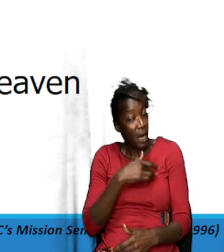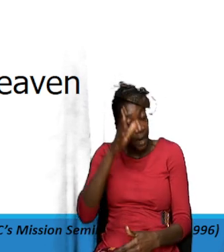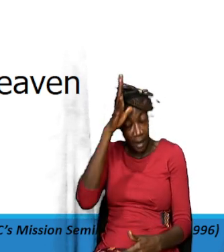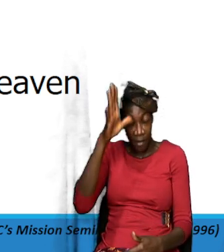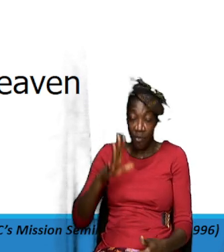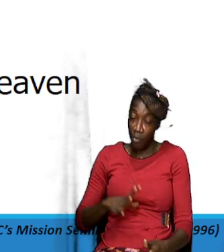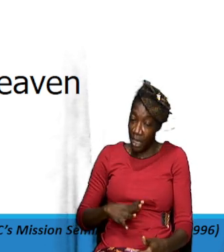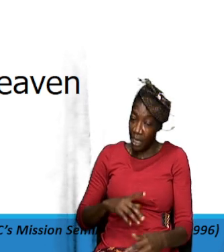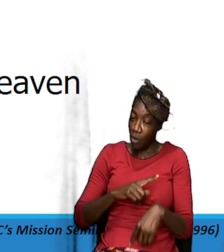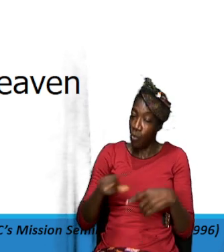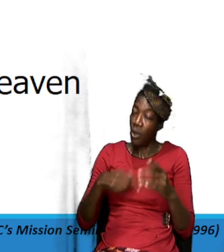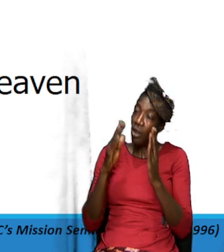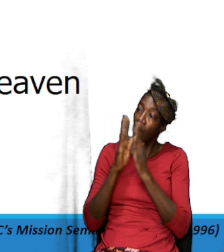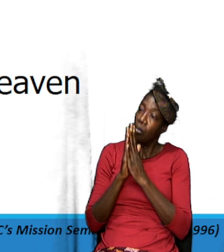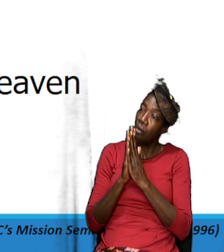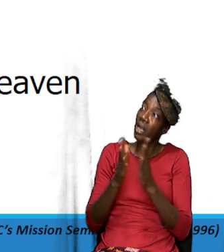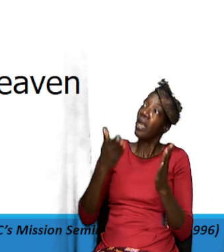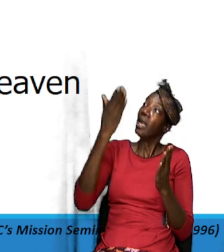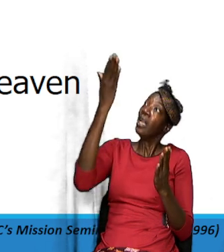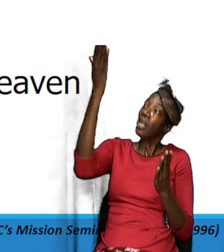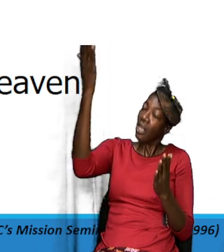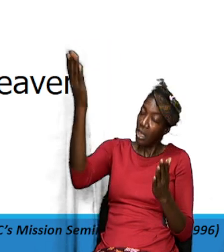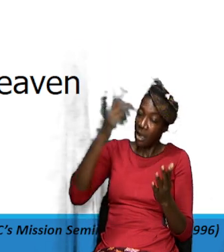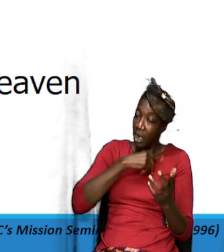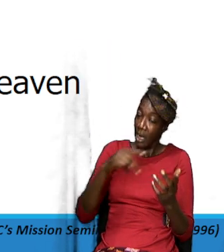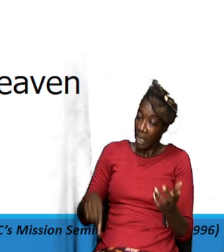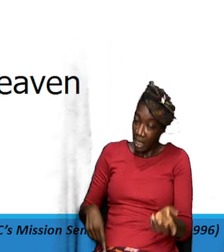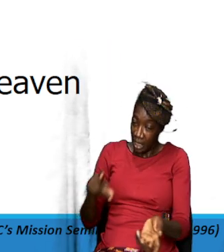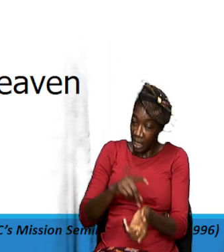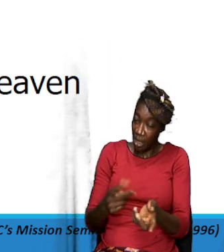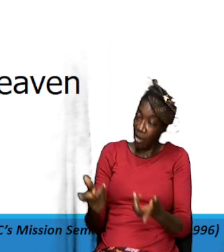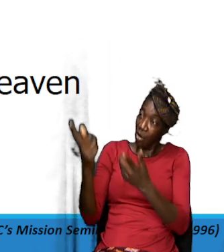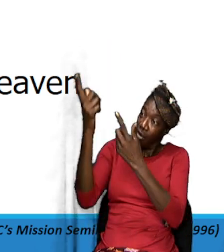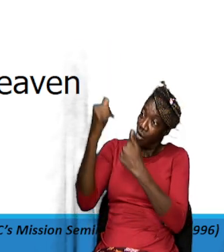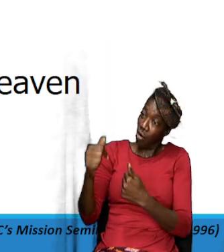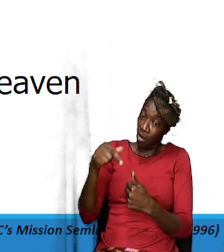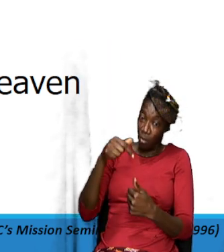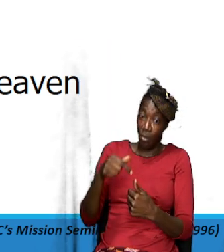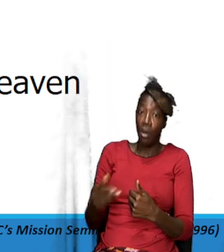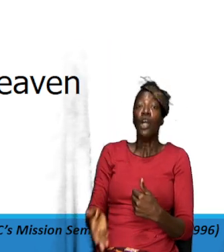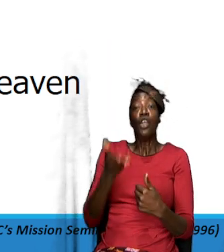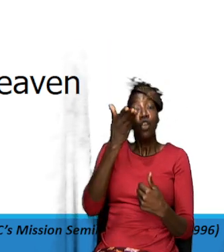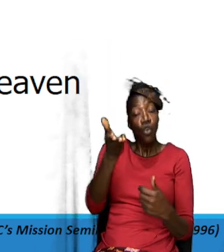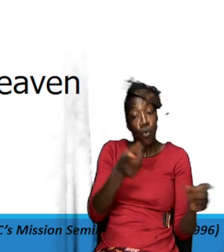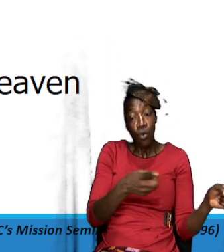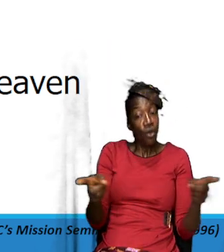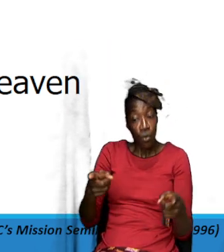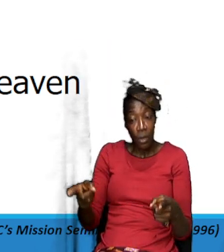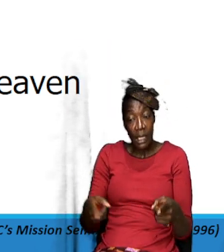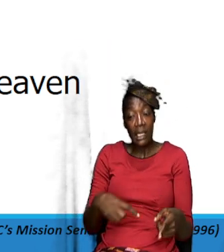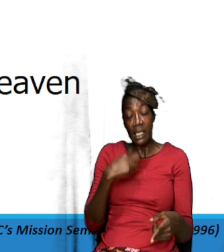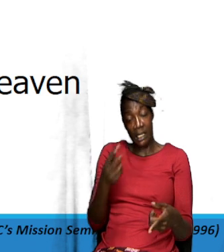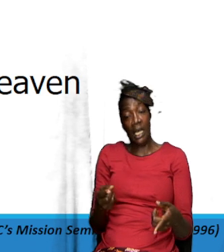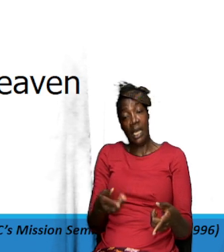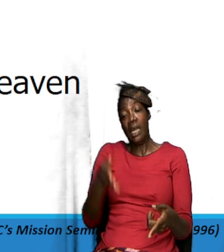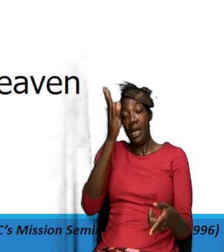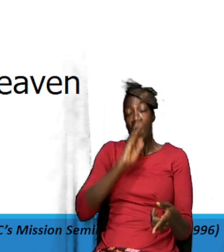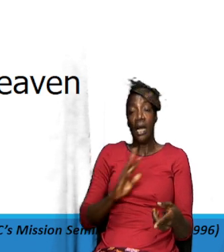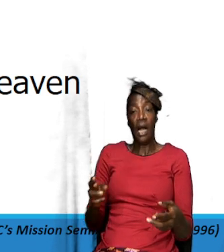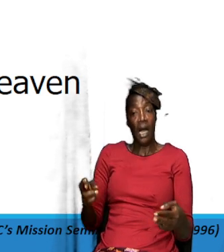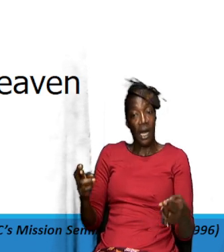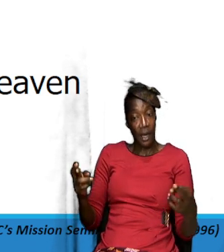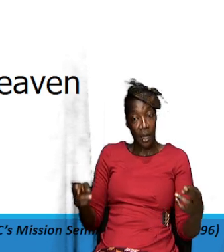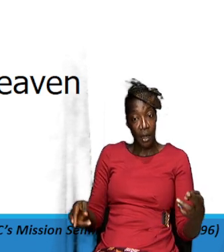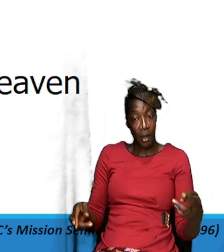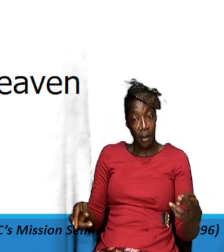when you pray thy kingdom come what you are in essence doing is saying God reign over